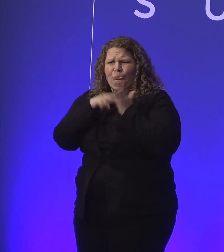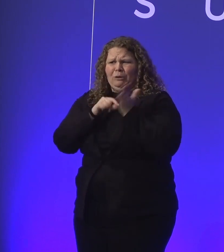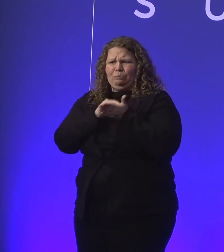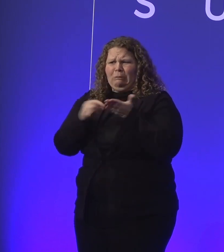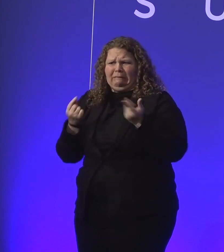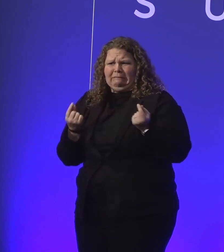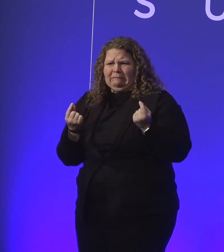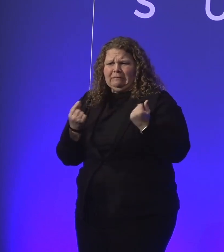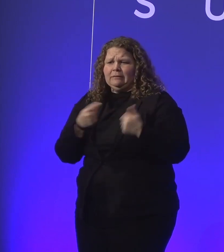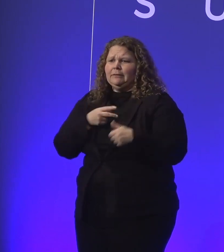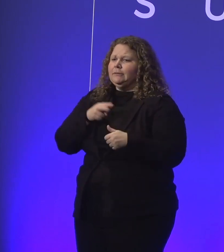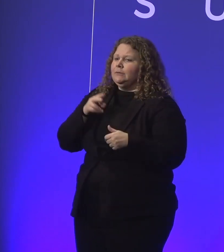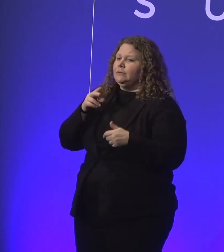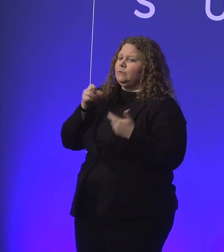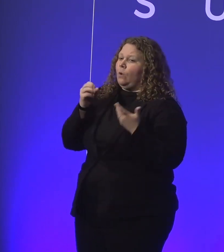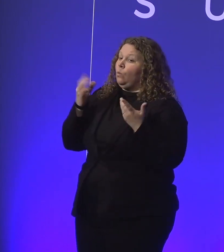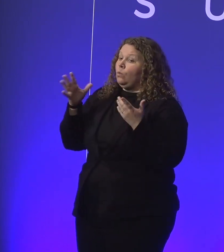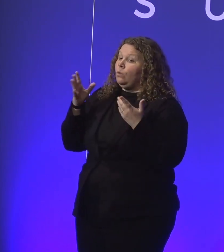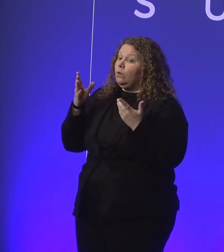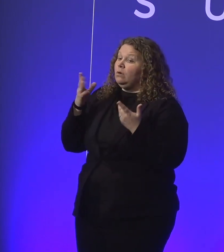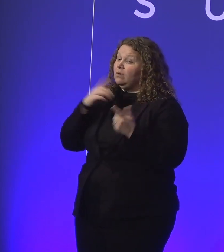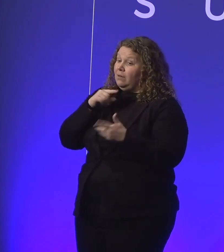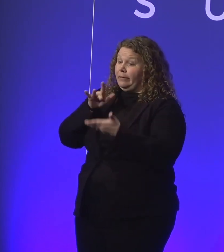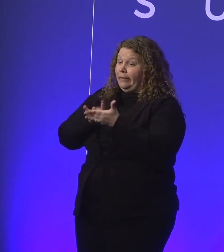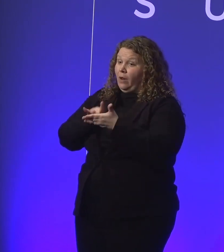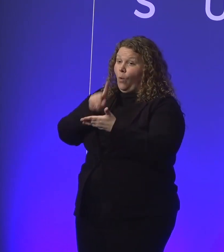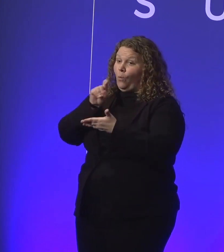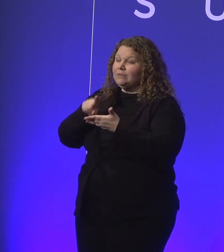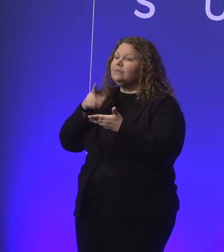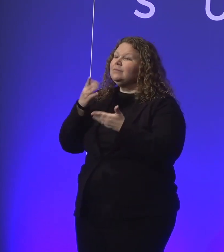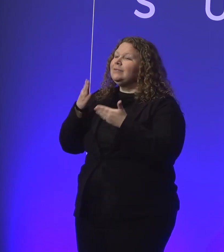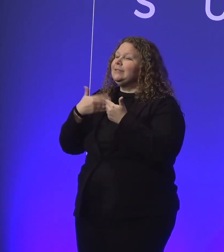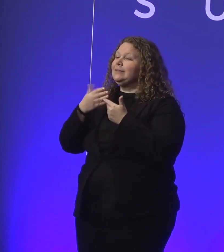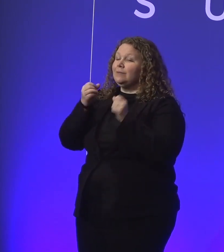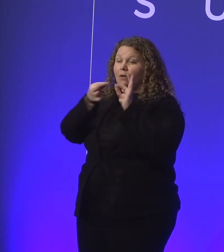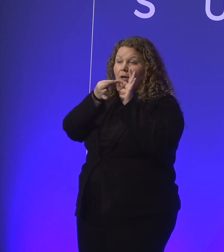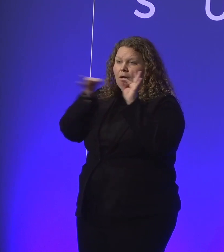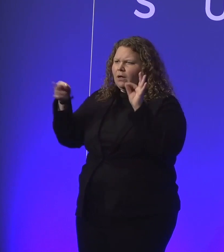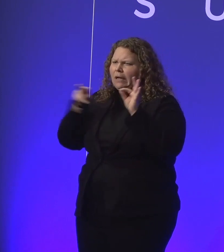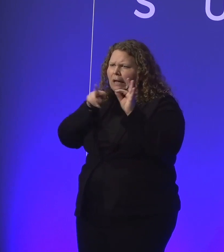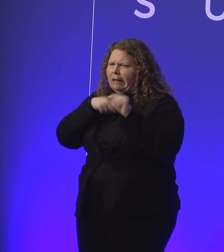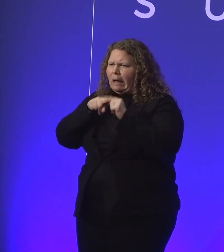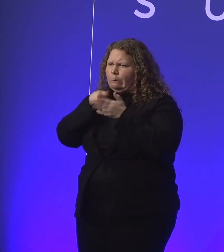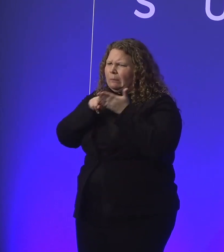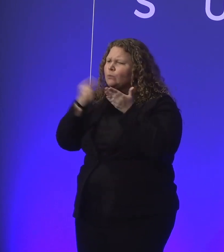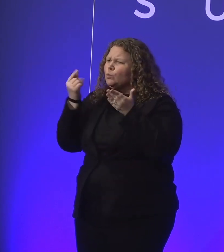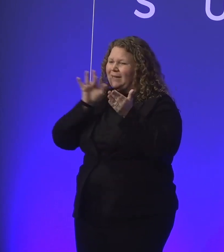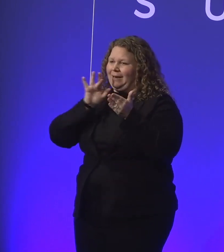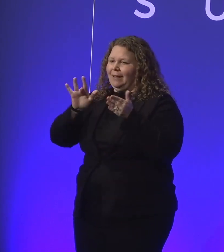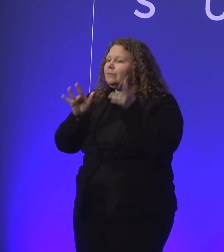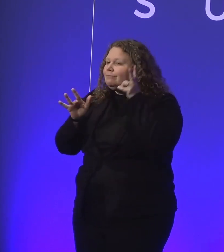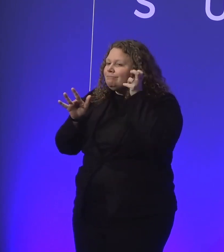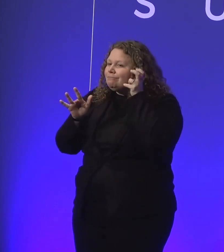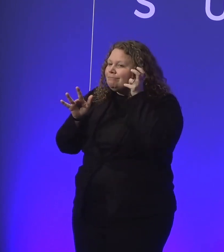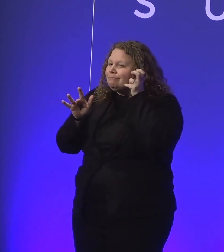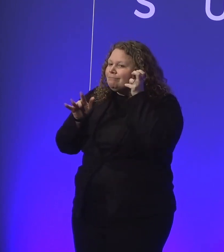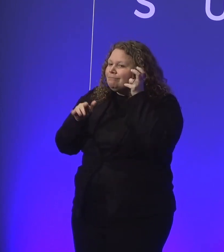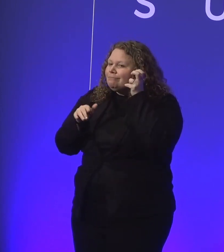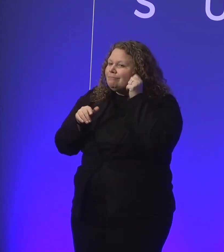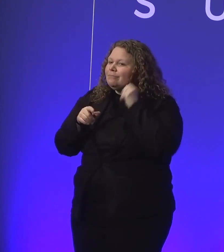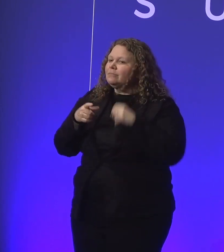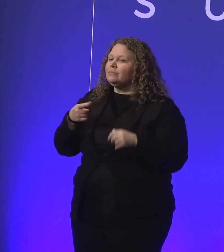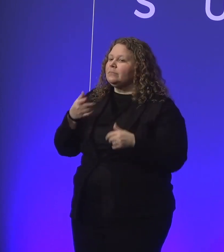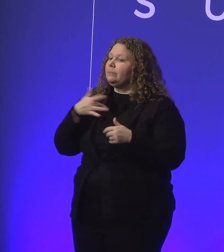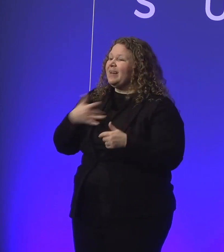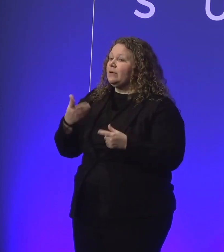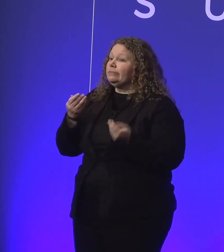on it and ask your browser to read it for you? And the existing answer was, well, let's take you to the disability specialist and find you some support. And all the person with a disability